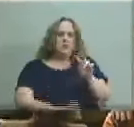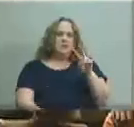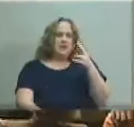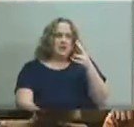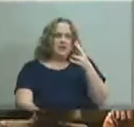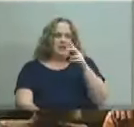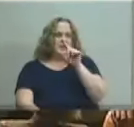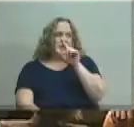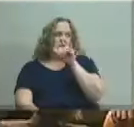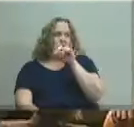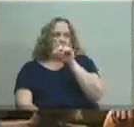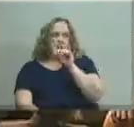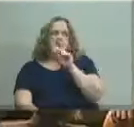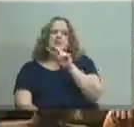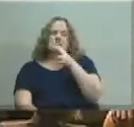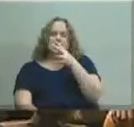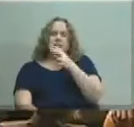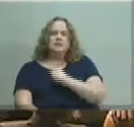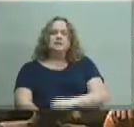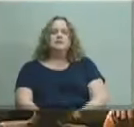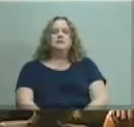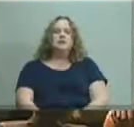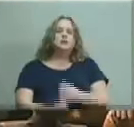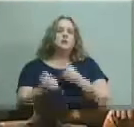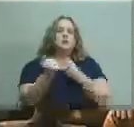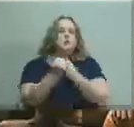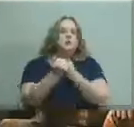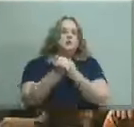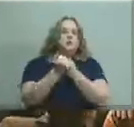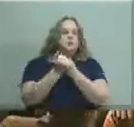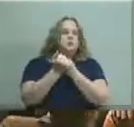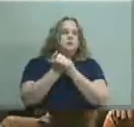okay linda i'll second that okay all in favor